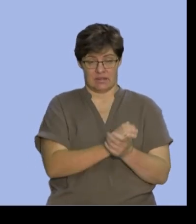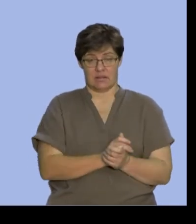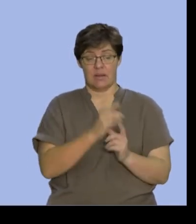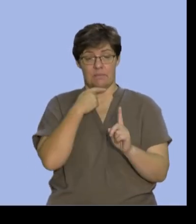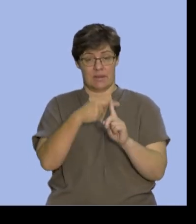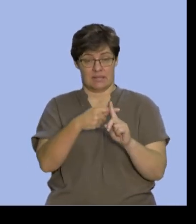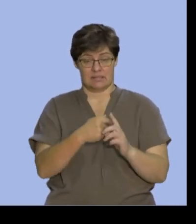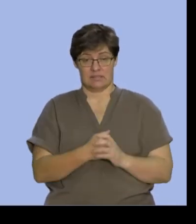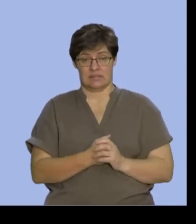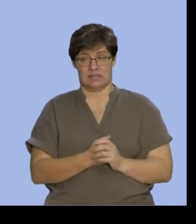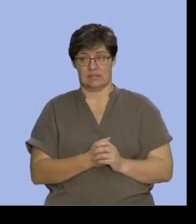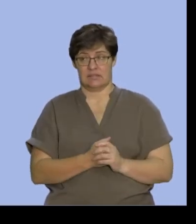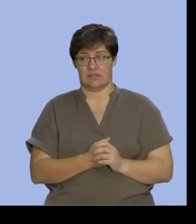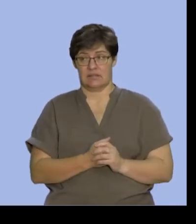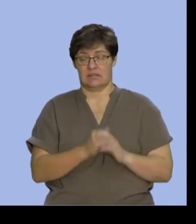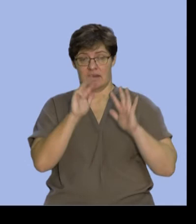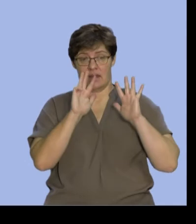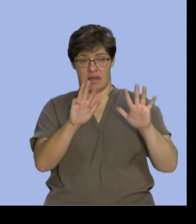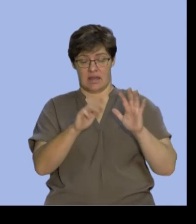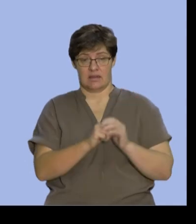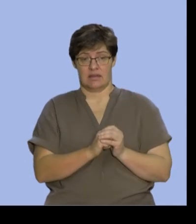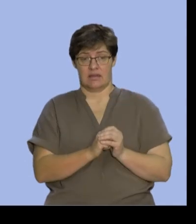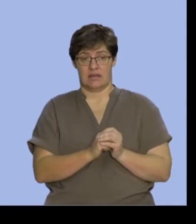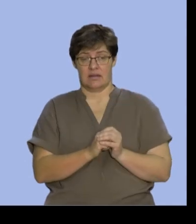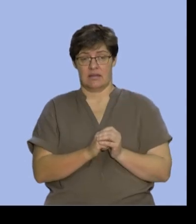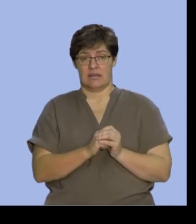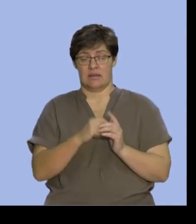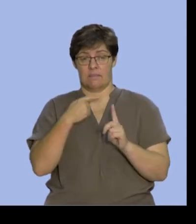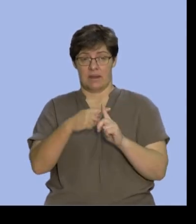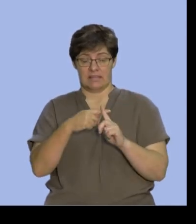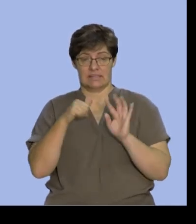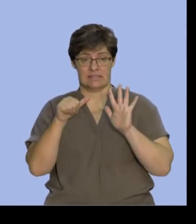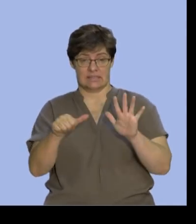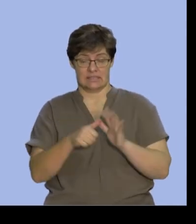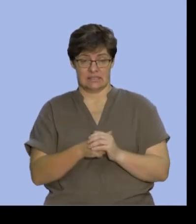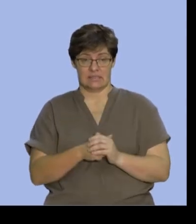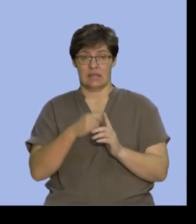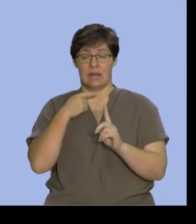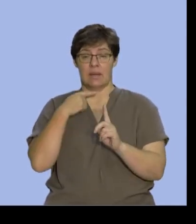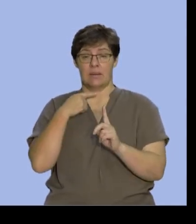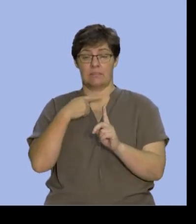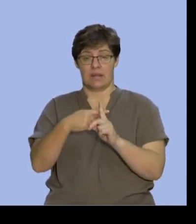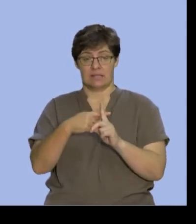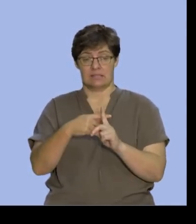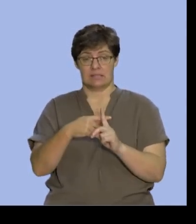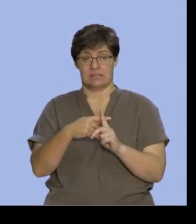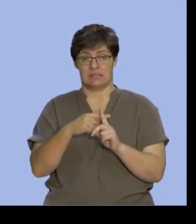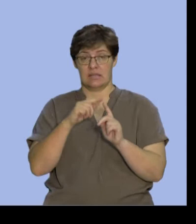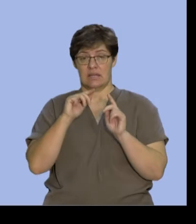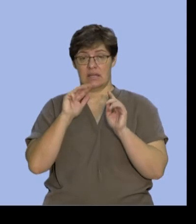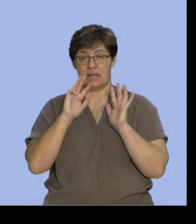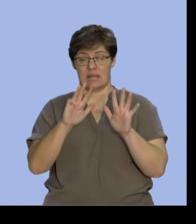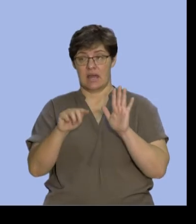we've got 9 plus 6 plus 9 minus